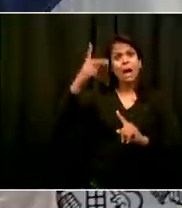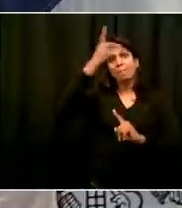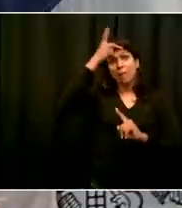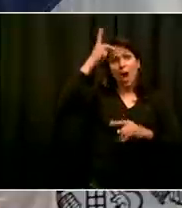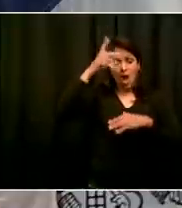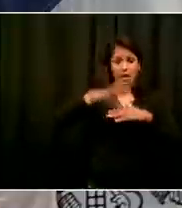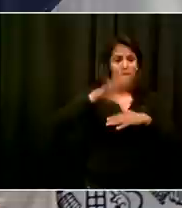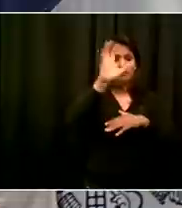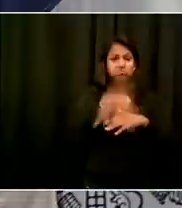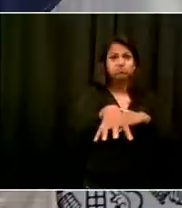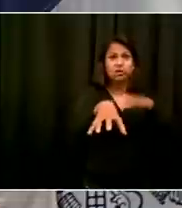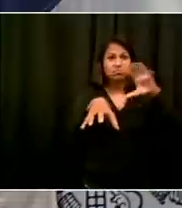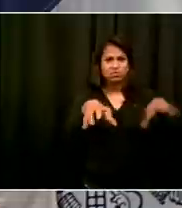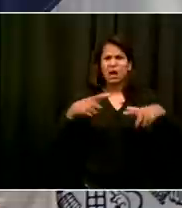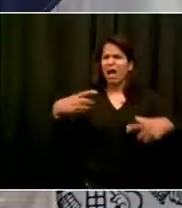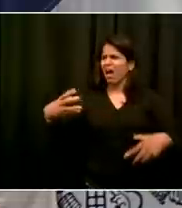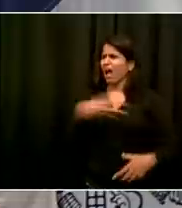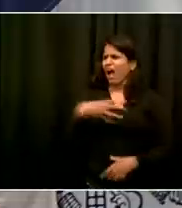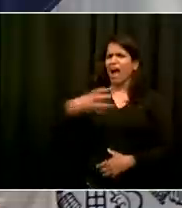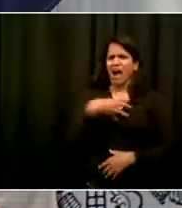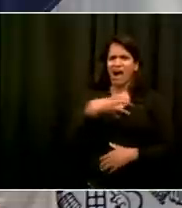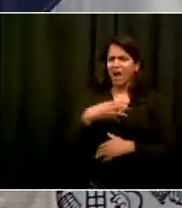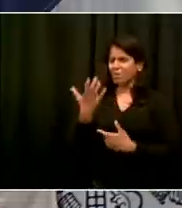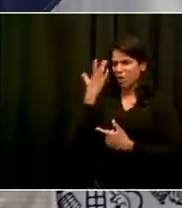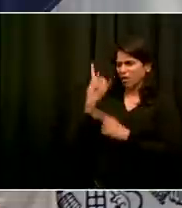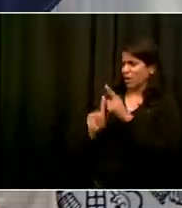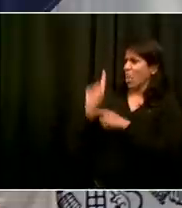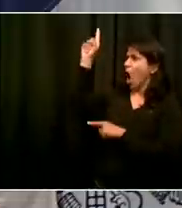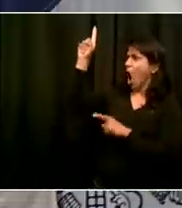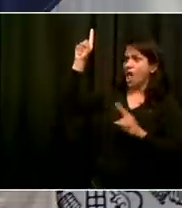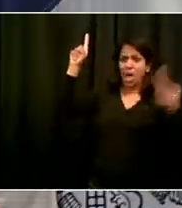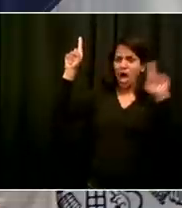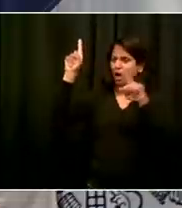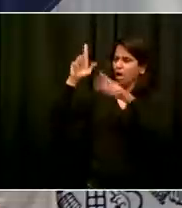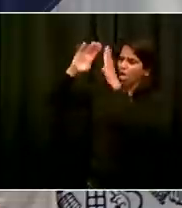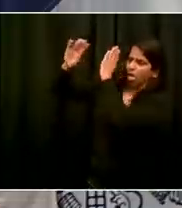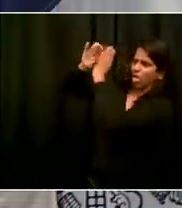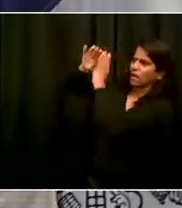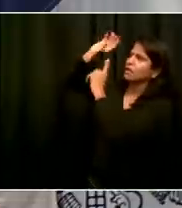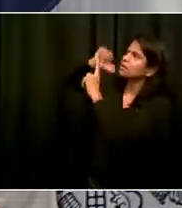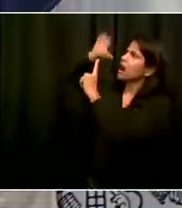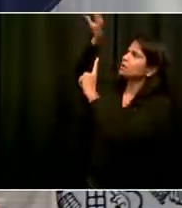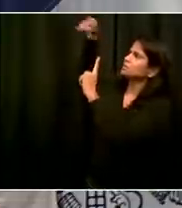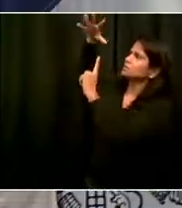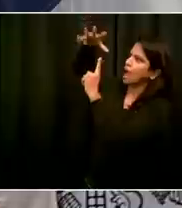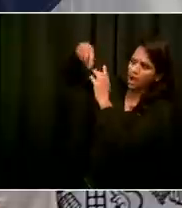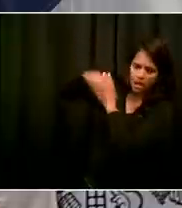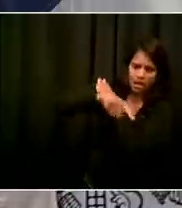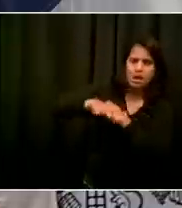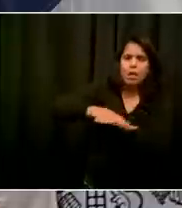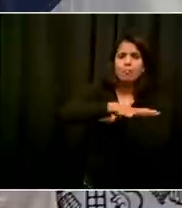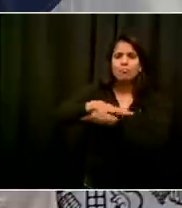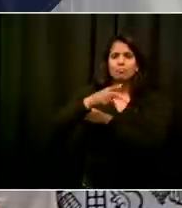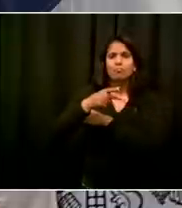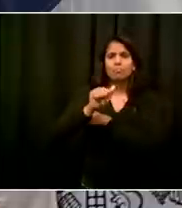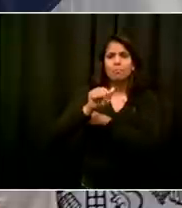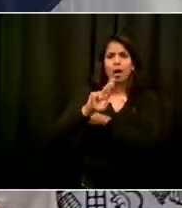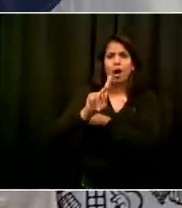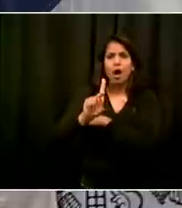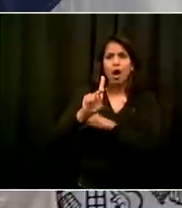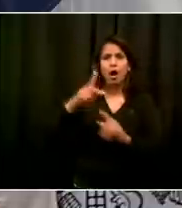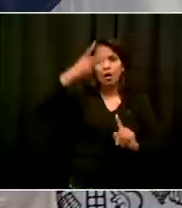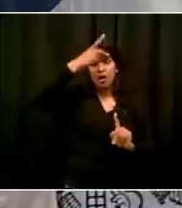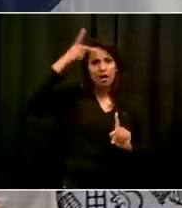the work that was done almost 30 years ago was for that moment in history, and we're in a very different moment in history where